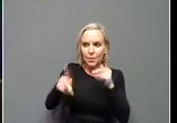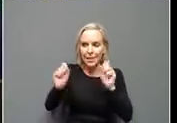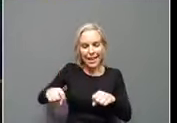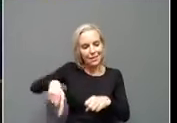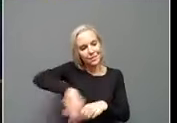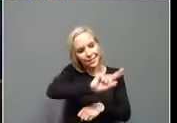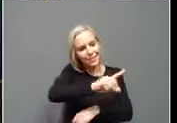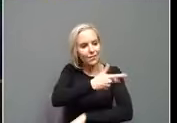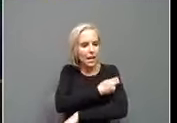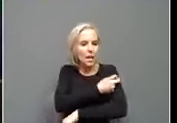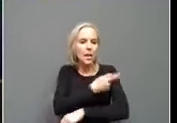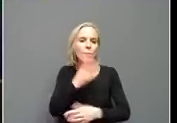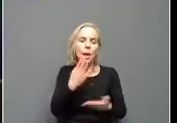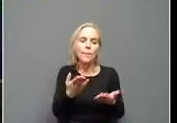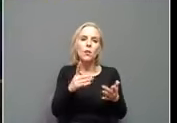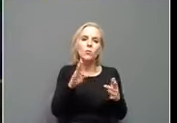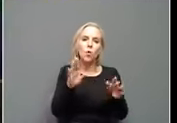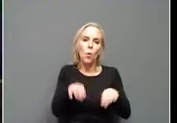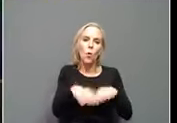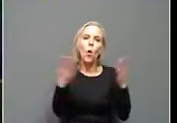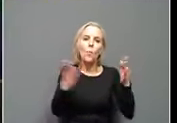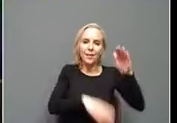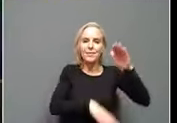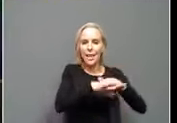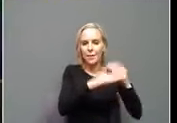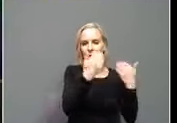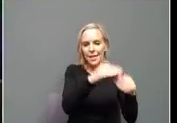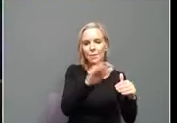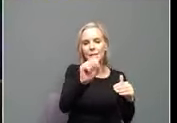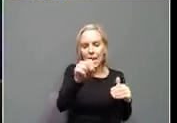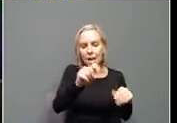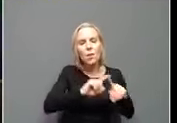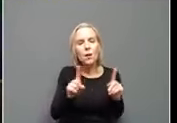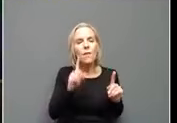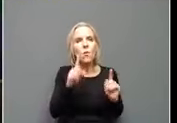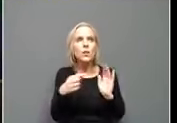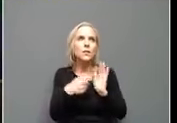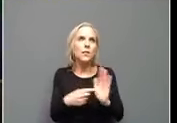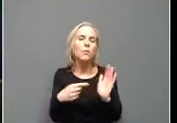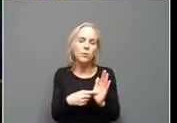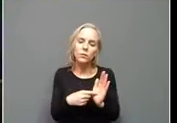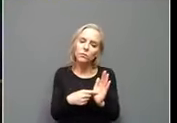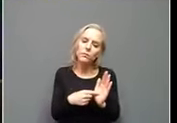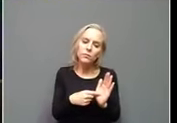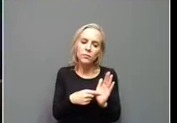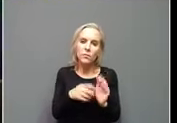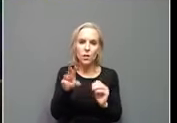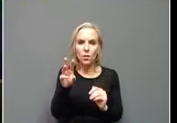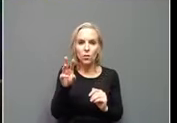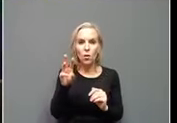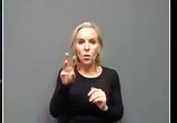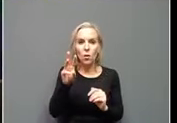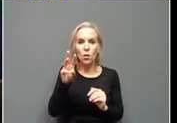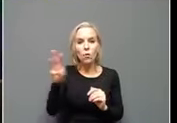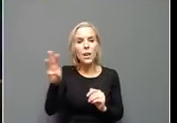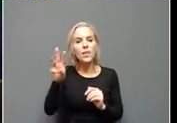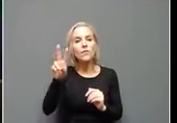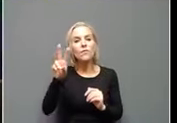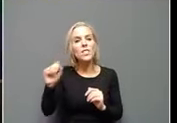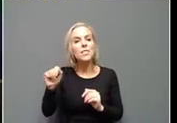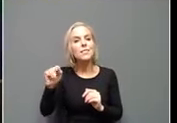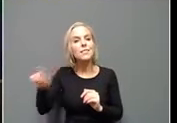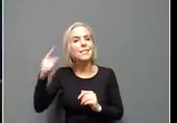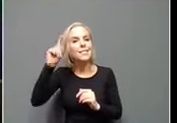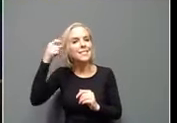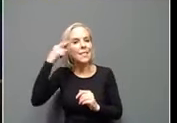capacity limits. That's that's one in itself. But, you know, for example, the West Virginia's governor announcing these $100